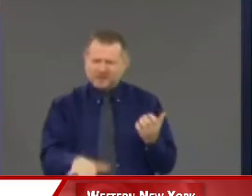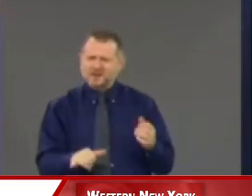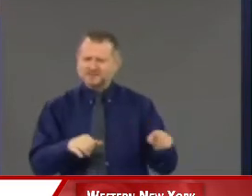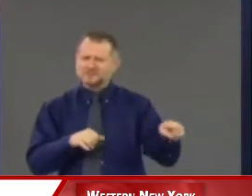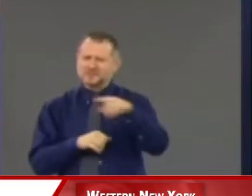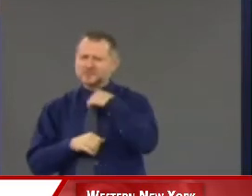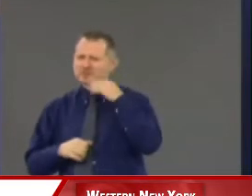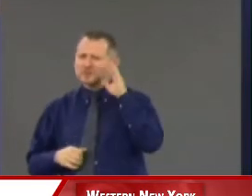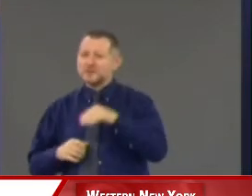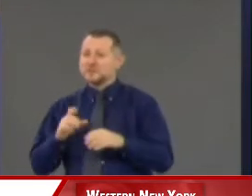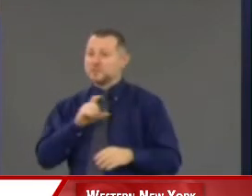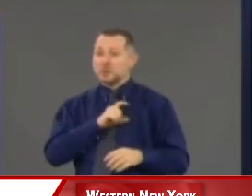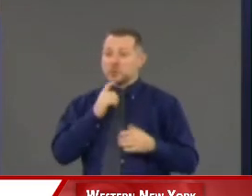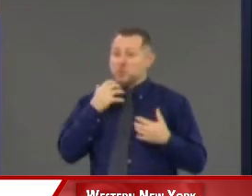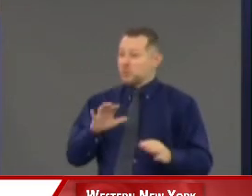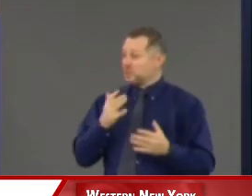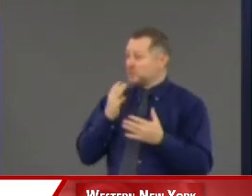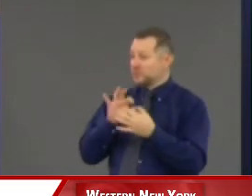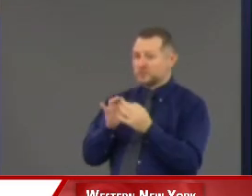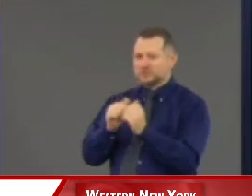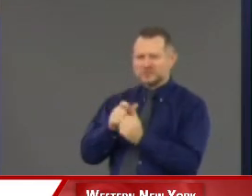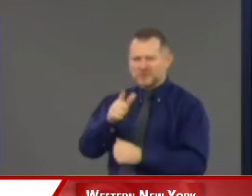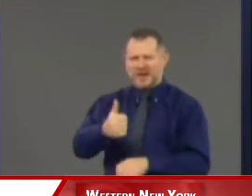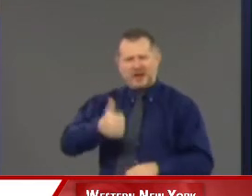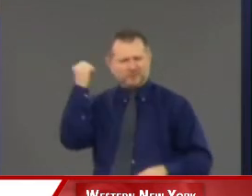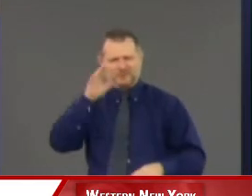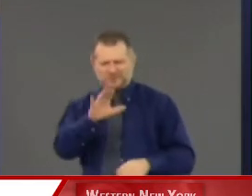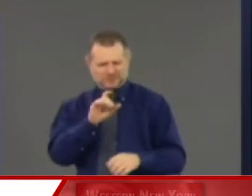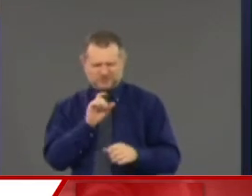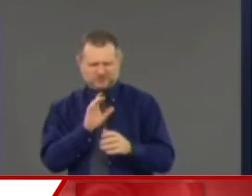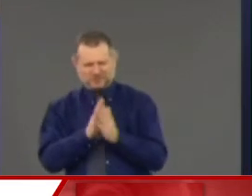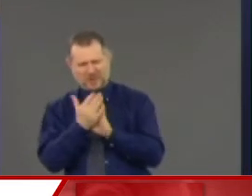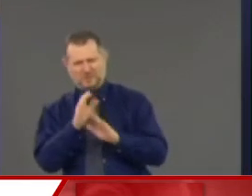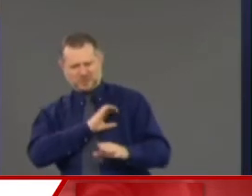there shouldn't be a police officer. It's that simple.